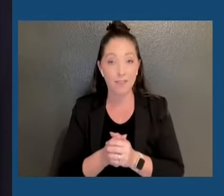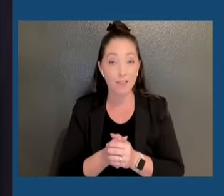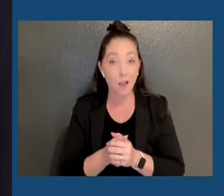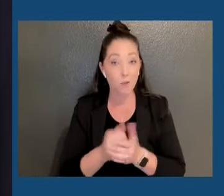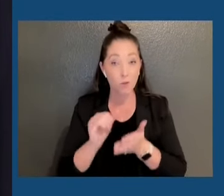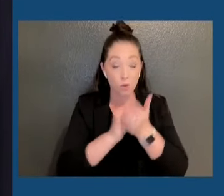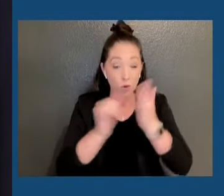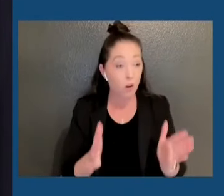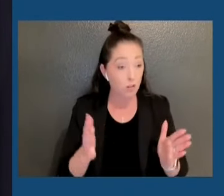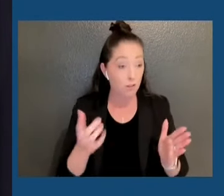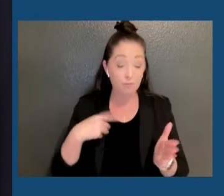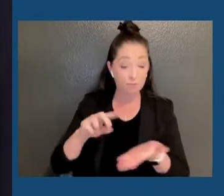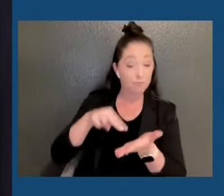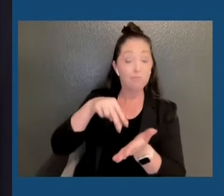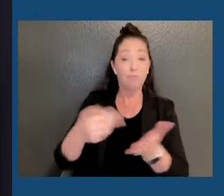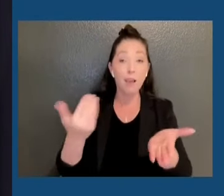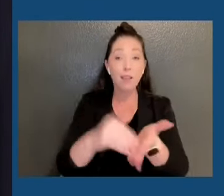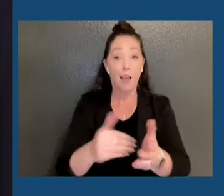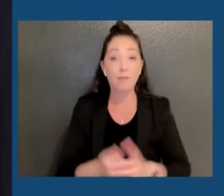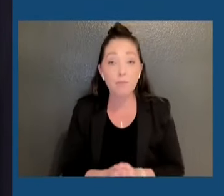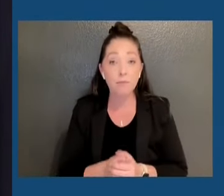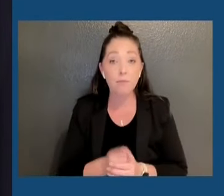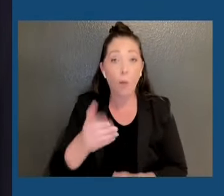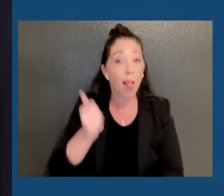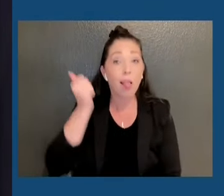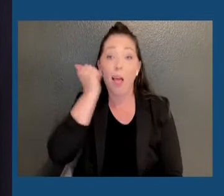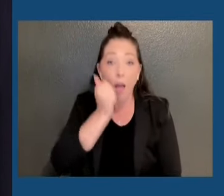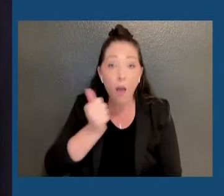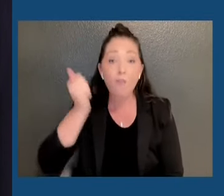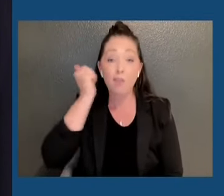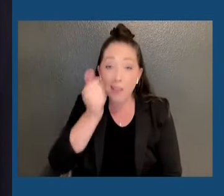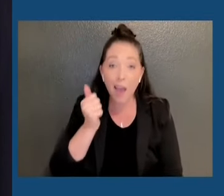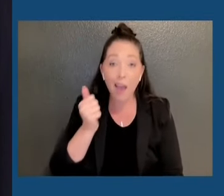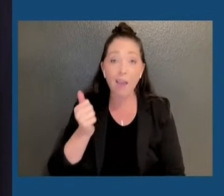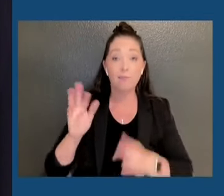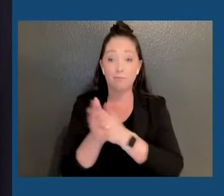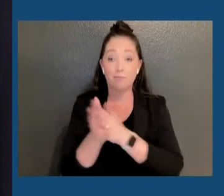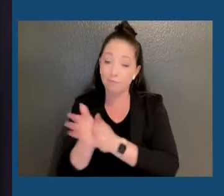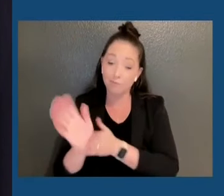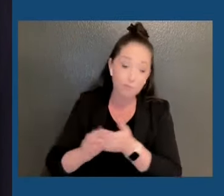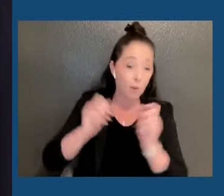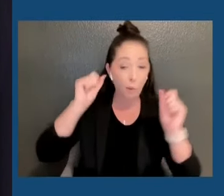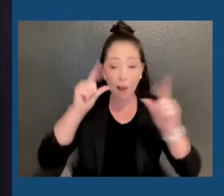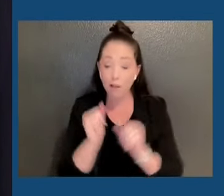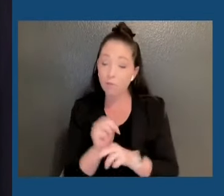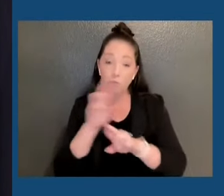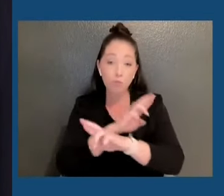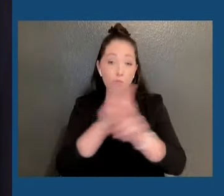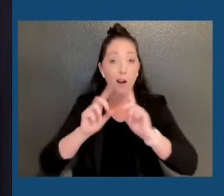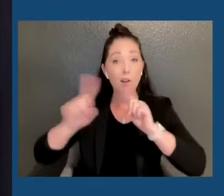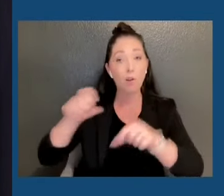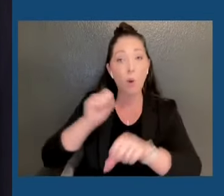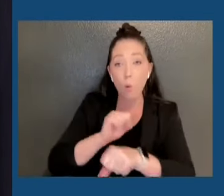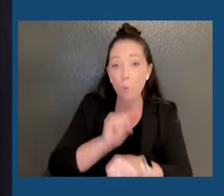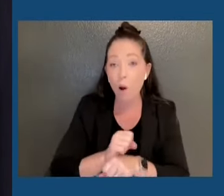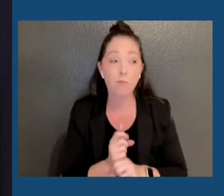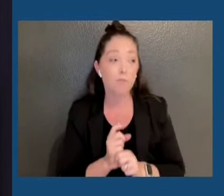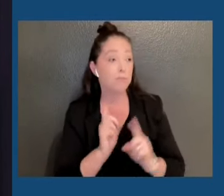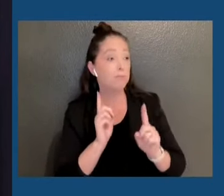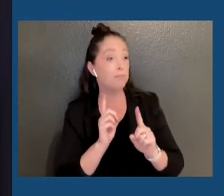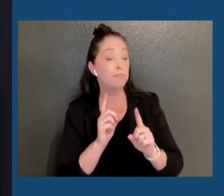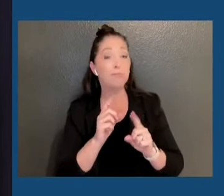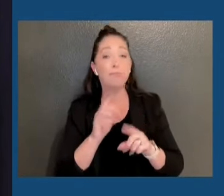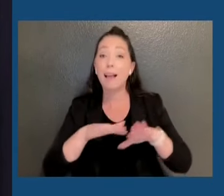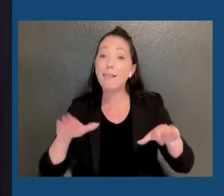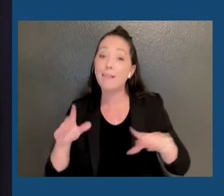up. And we'll do it every single day. We'll go to work, take our kids to school, look